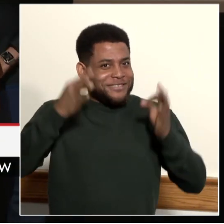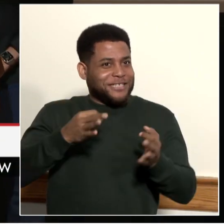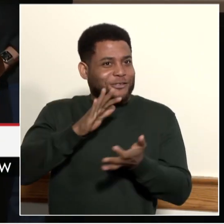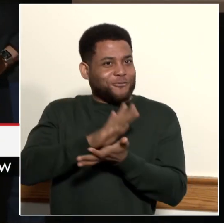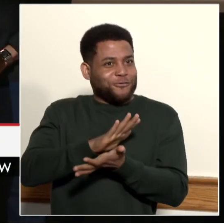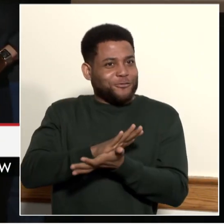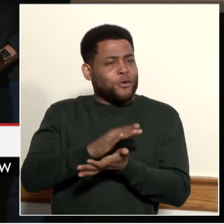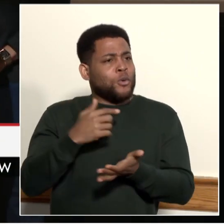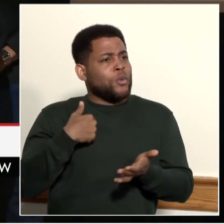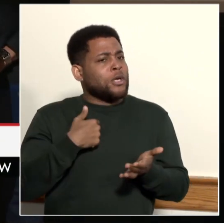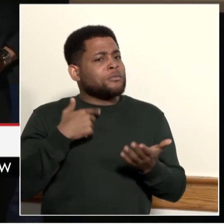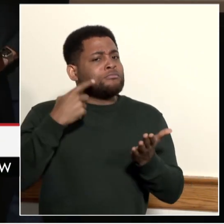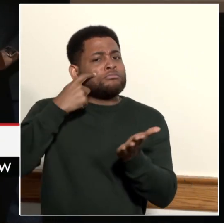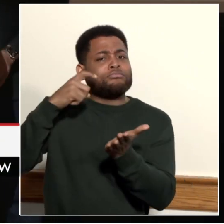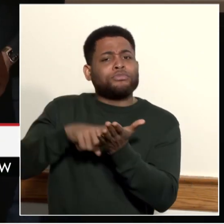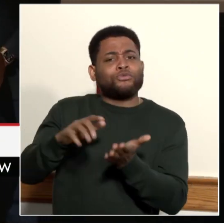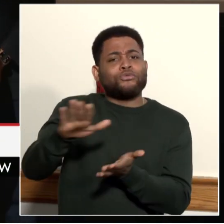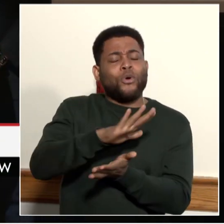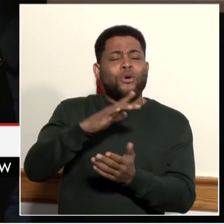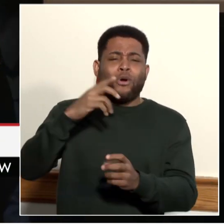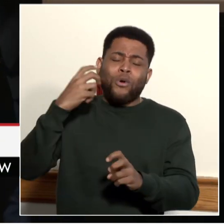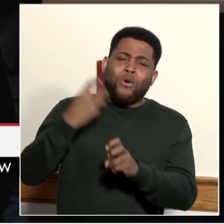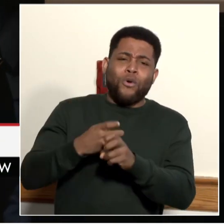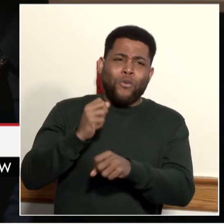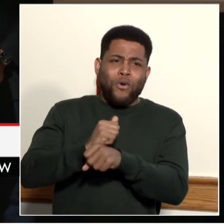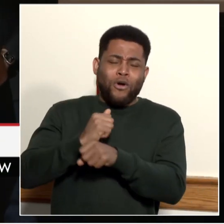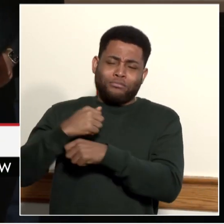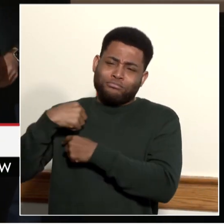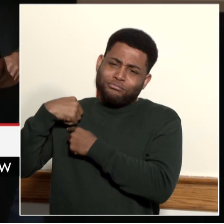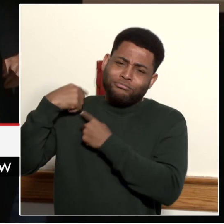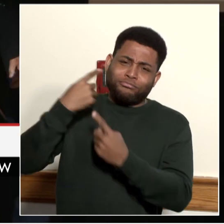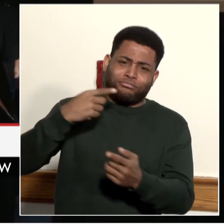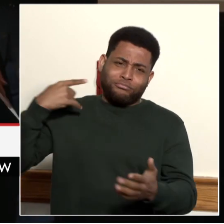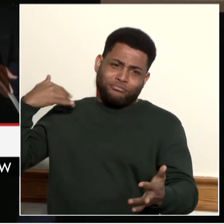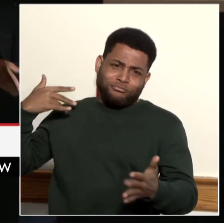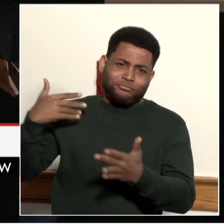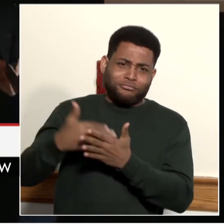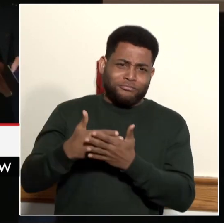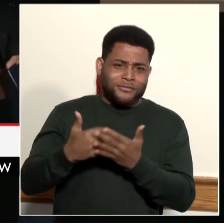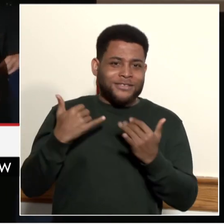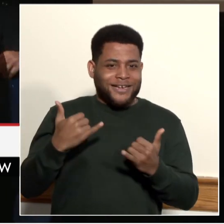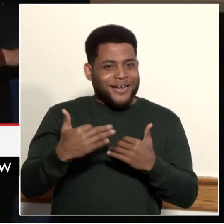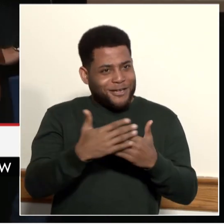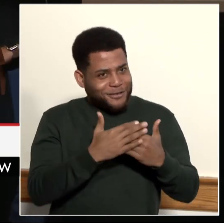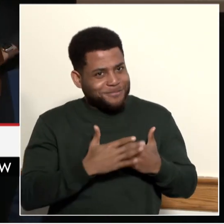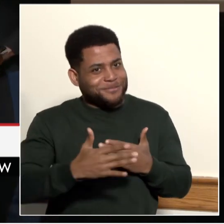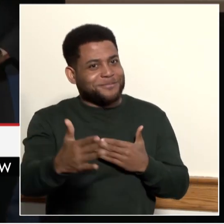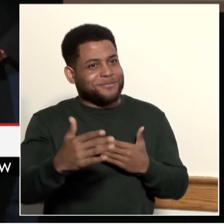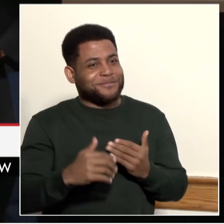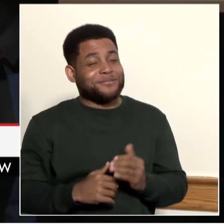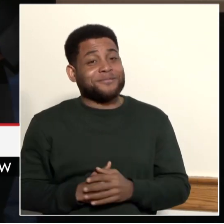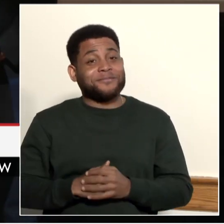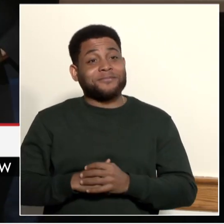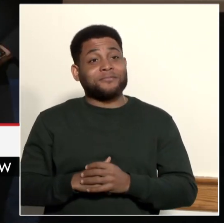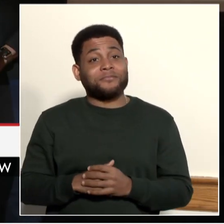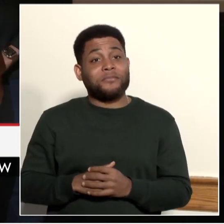achievements as they prepare to embark on the next chapter of their educational journey. To our 8th graders,